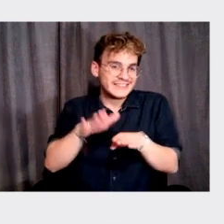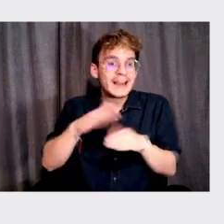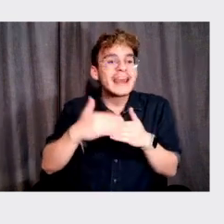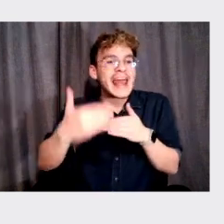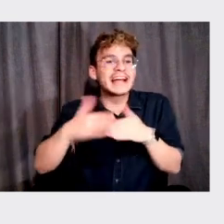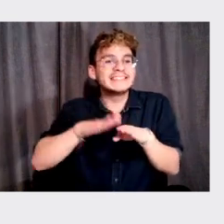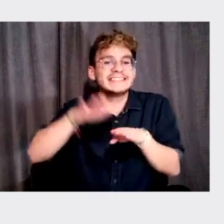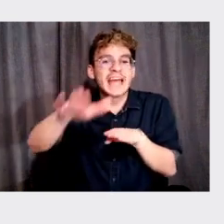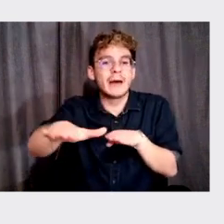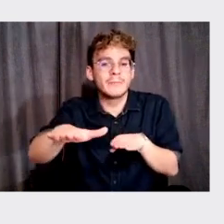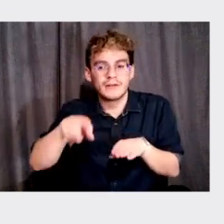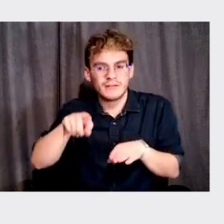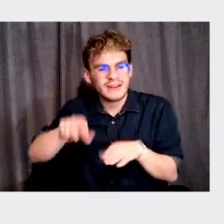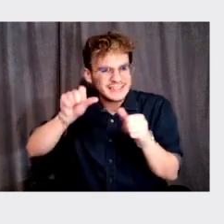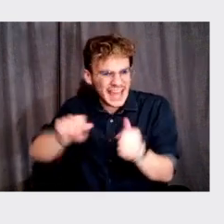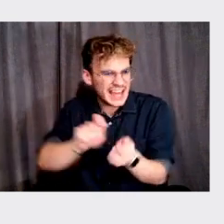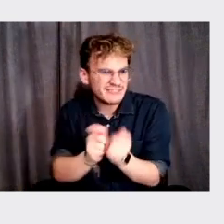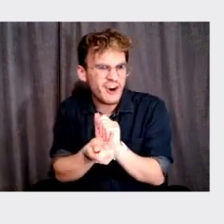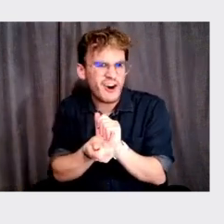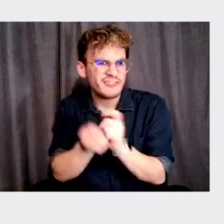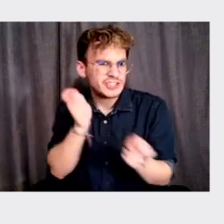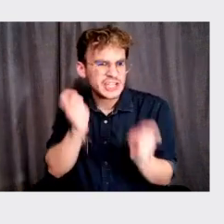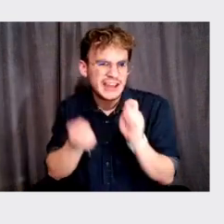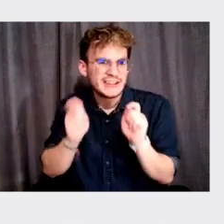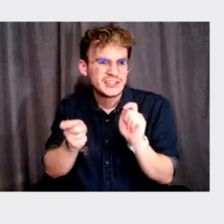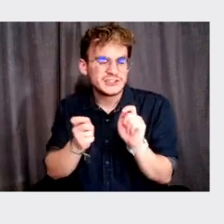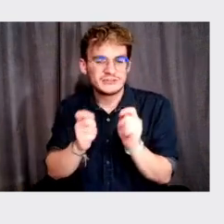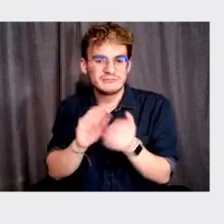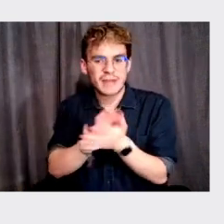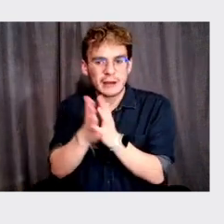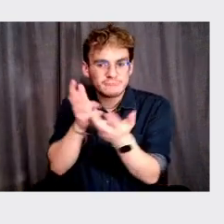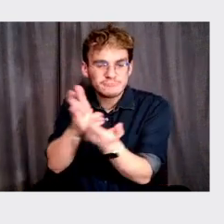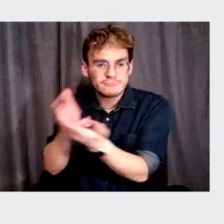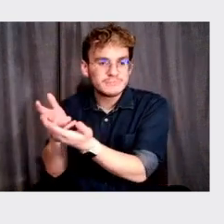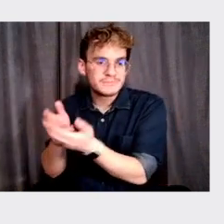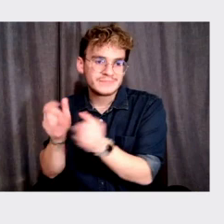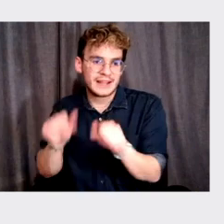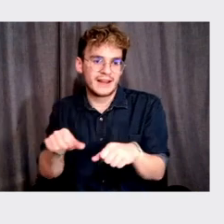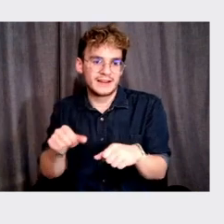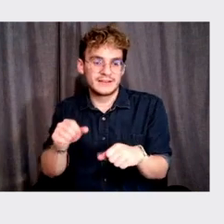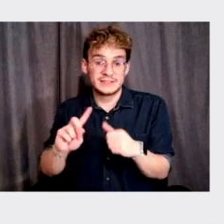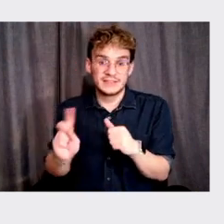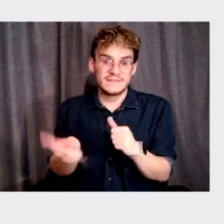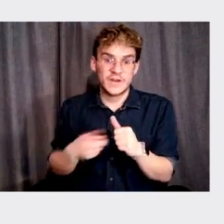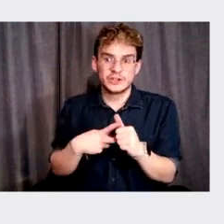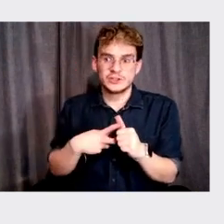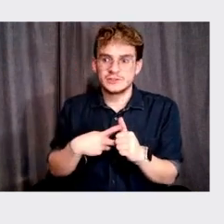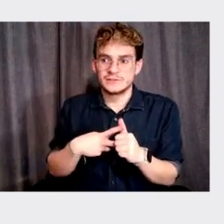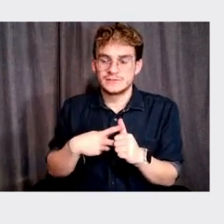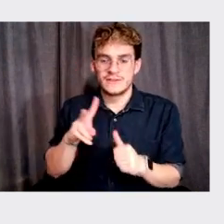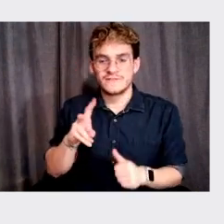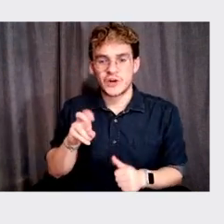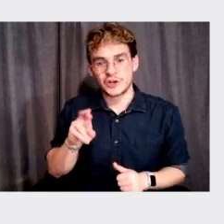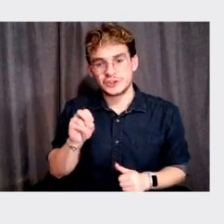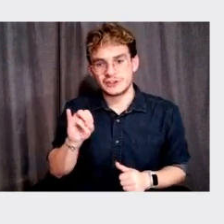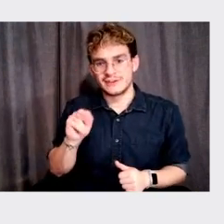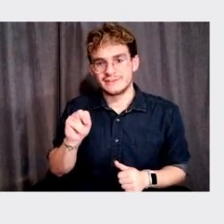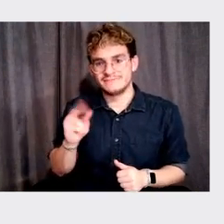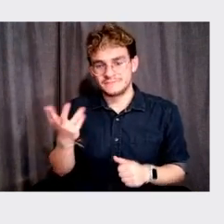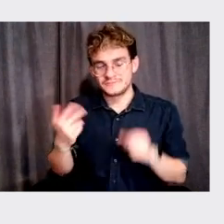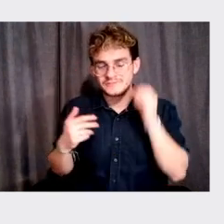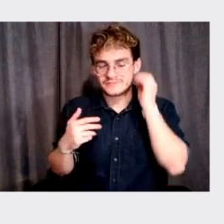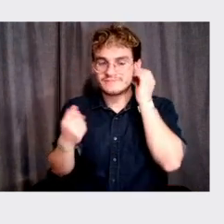something that can evolve. You know, I think the, there's so many ways this can evolve. It's the first, it's the first version. Um,